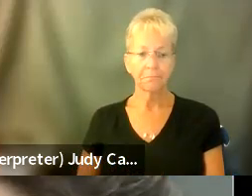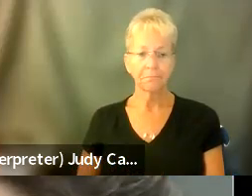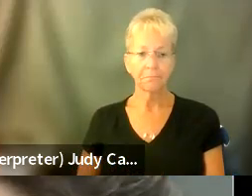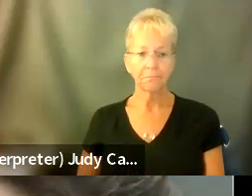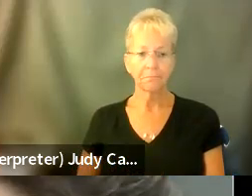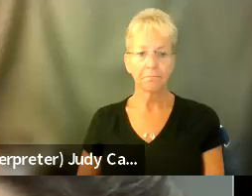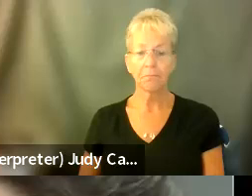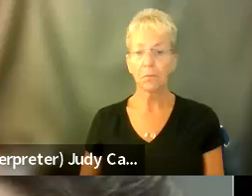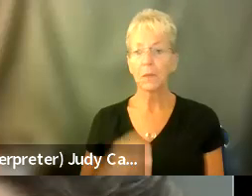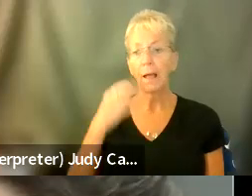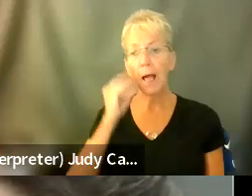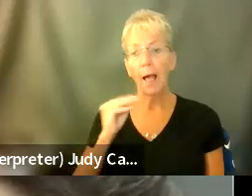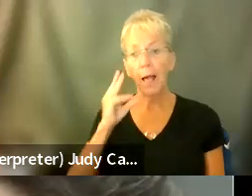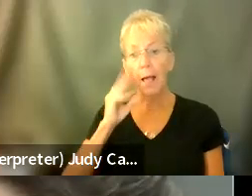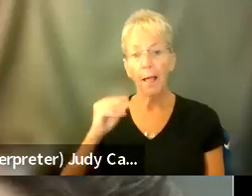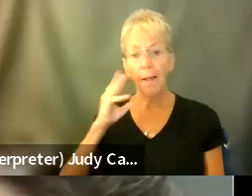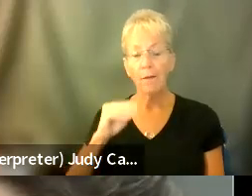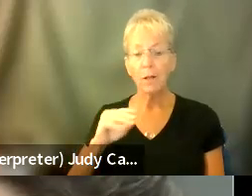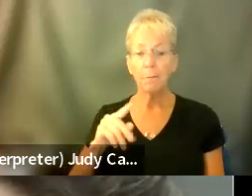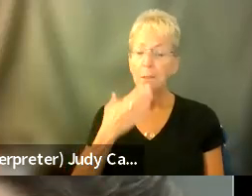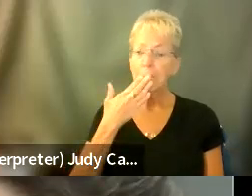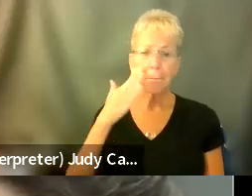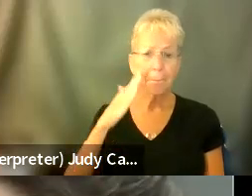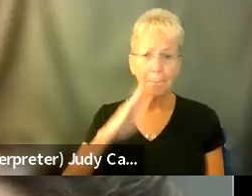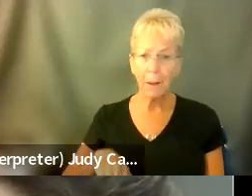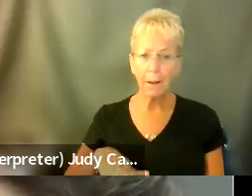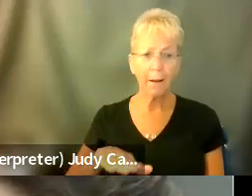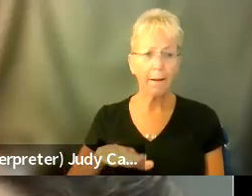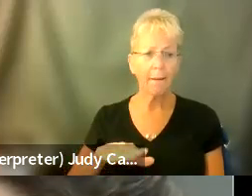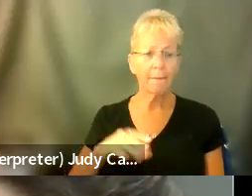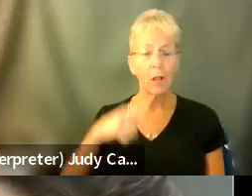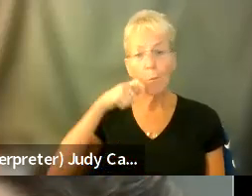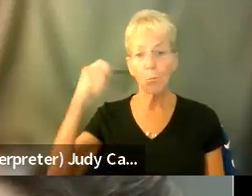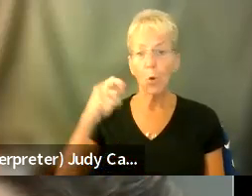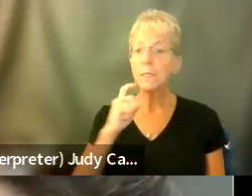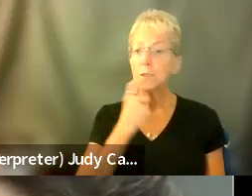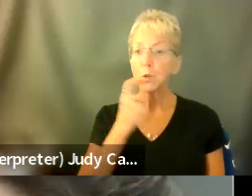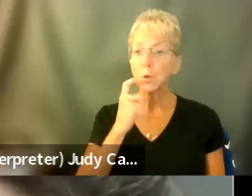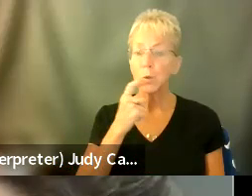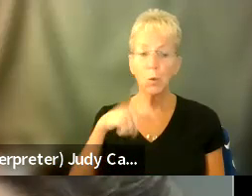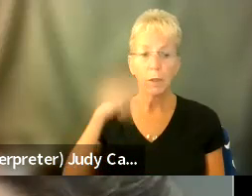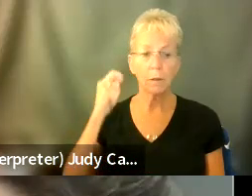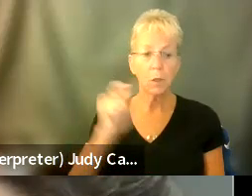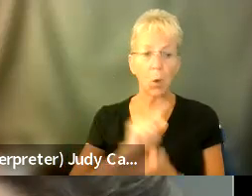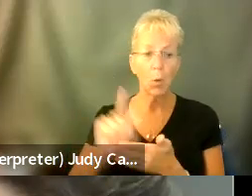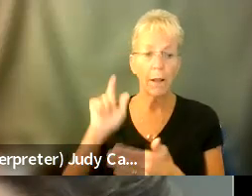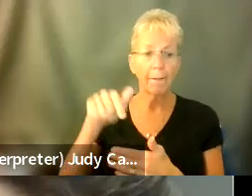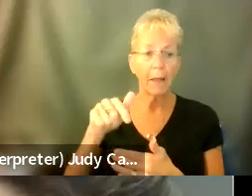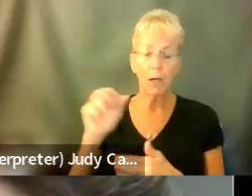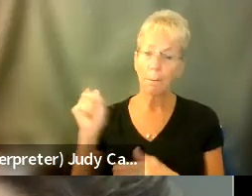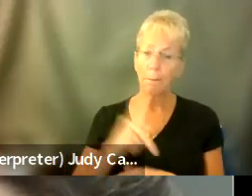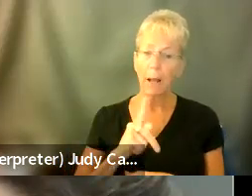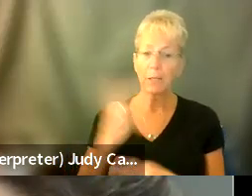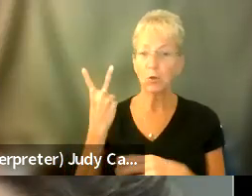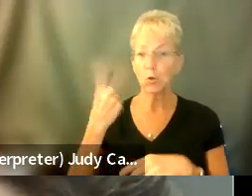drained the access, but it was so bad and they pulled the tooth that a week later, I kept having to go back like two